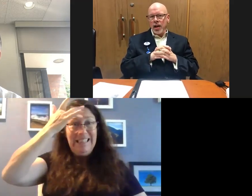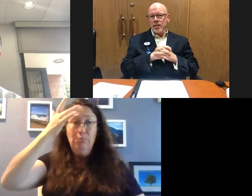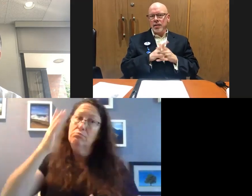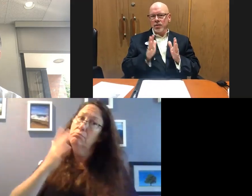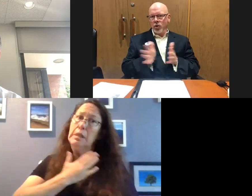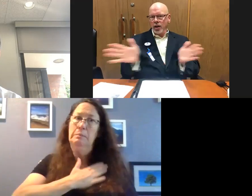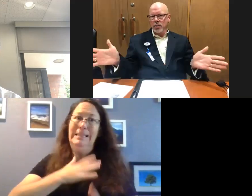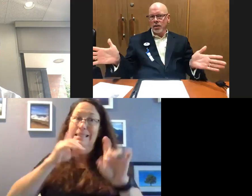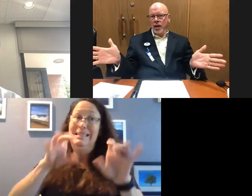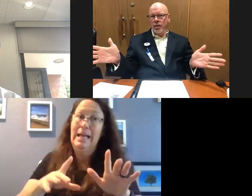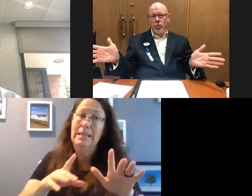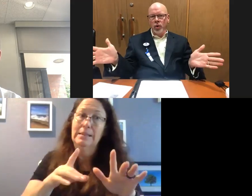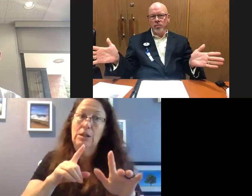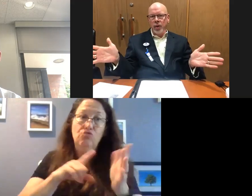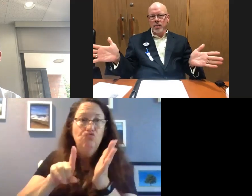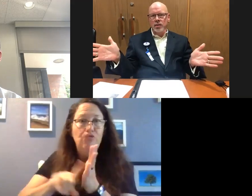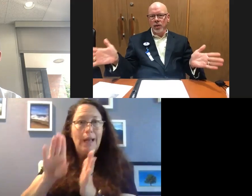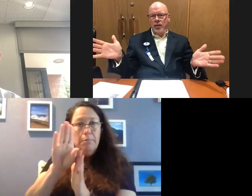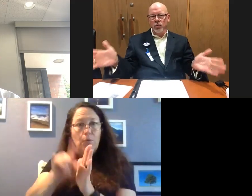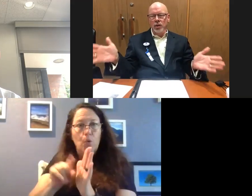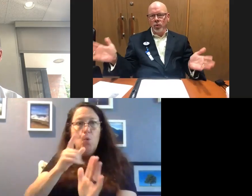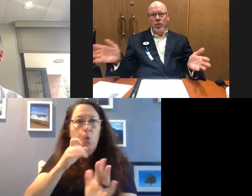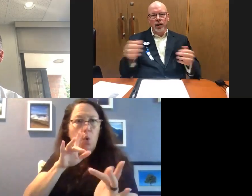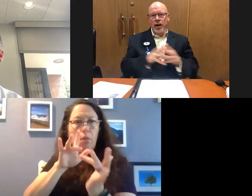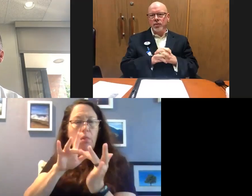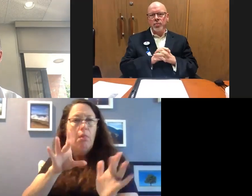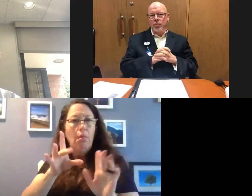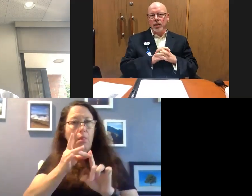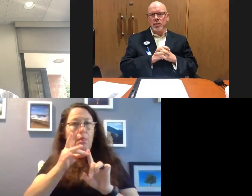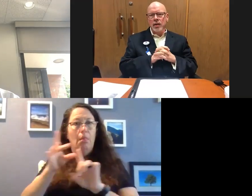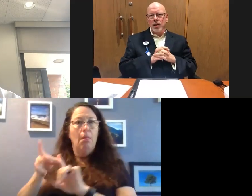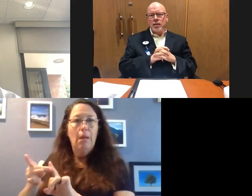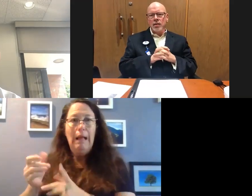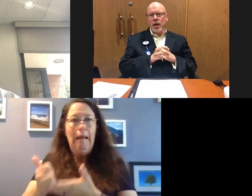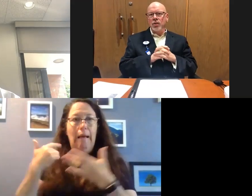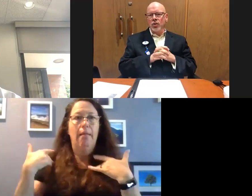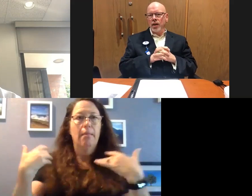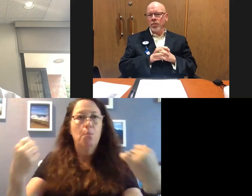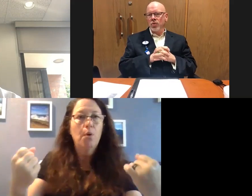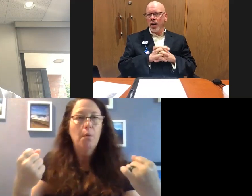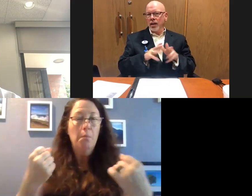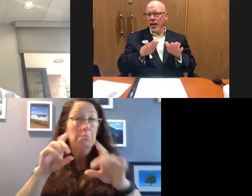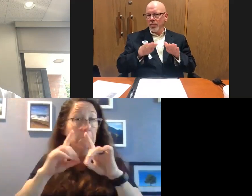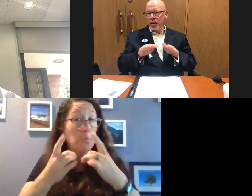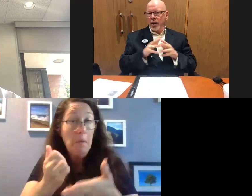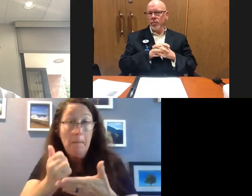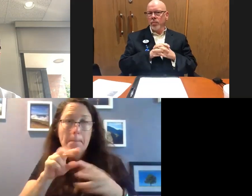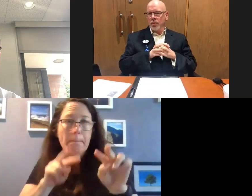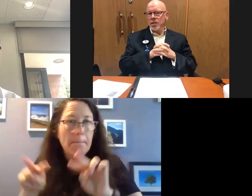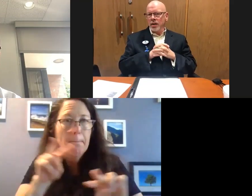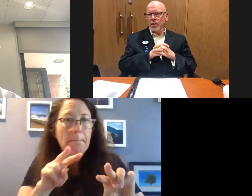to get you tested and trace where you've been so we can work with our health departments to make sure that we're trying to keep